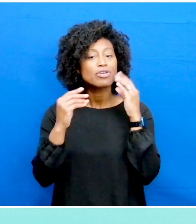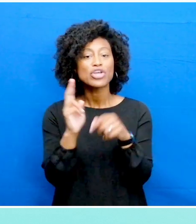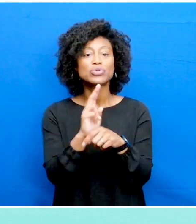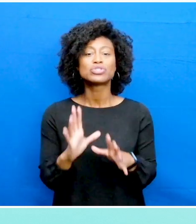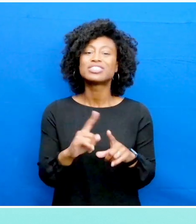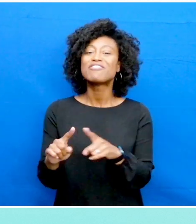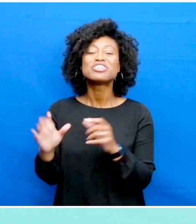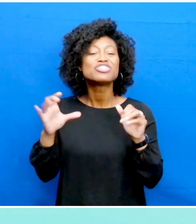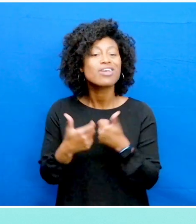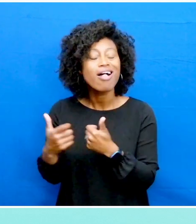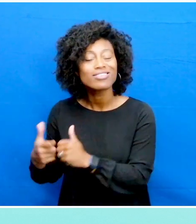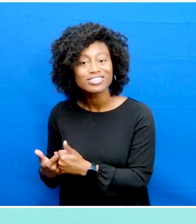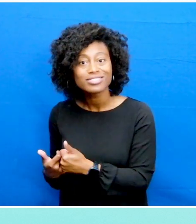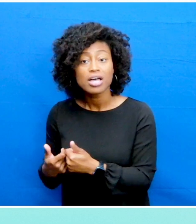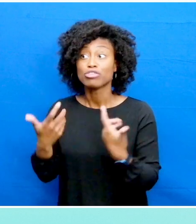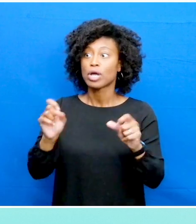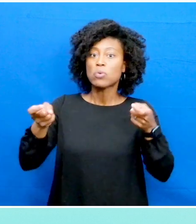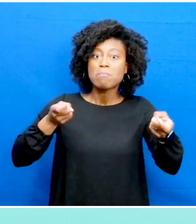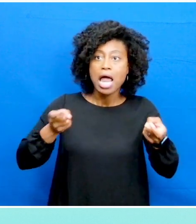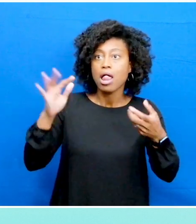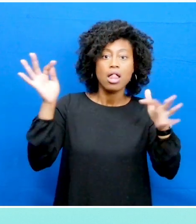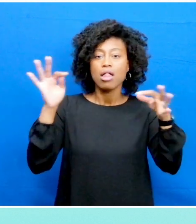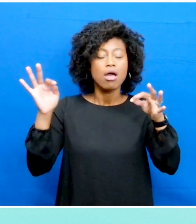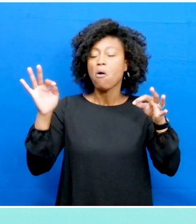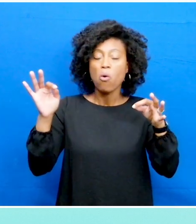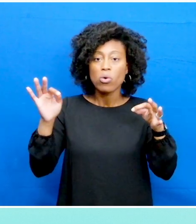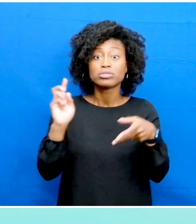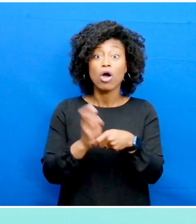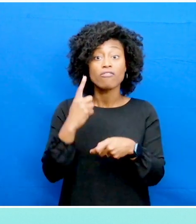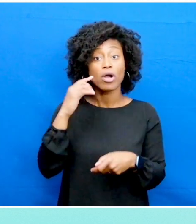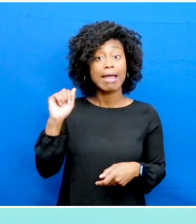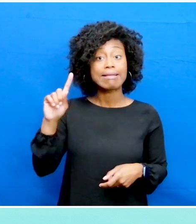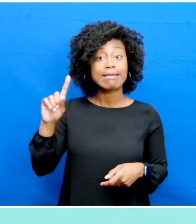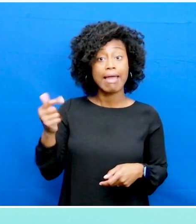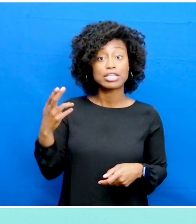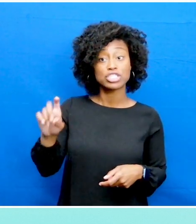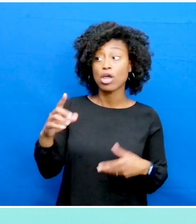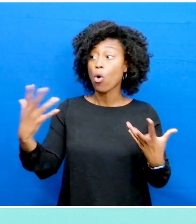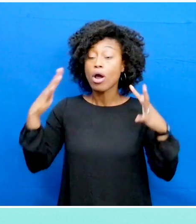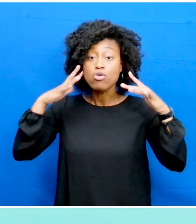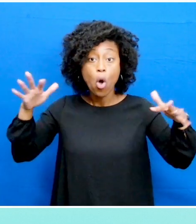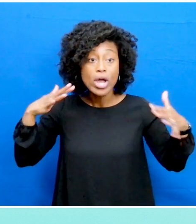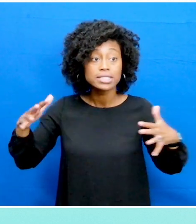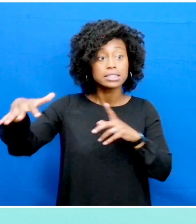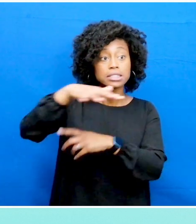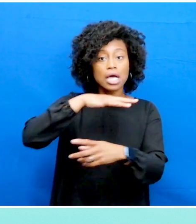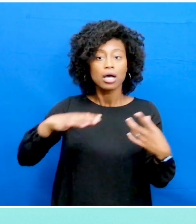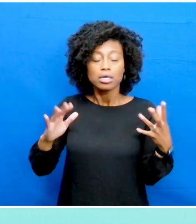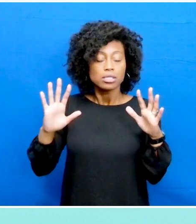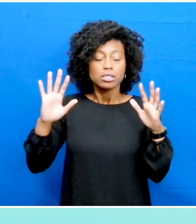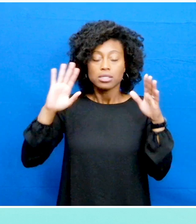of users with different challenges in managing distractions, like people with ADHD and people working in noisy environments.